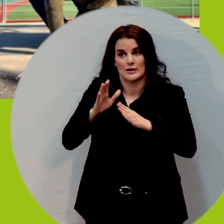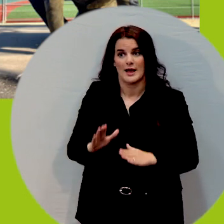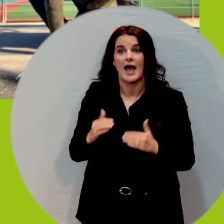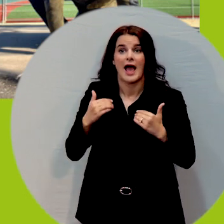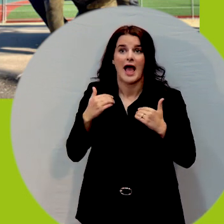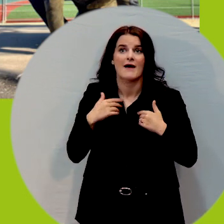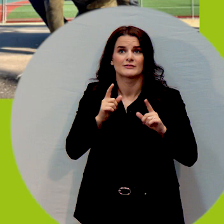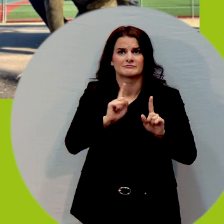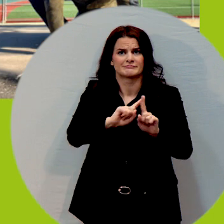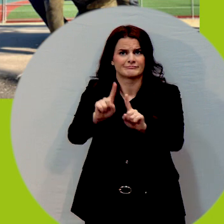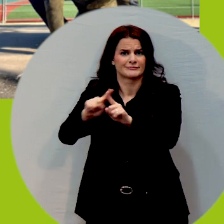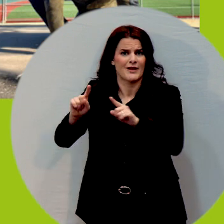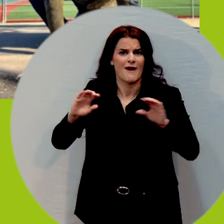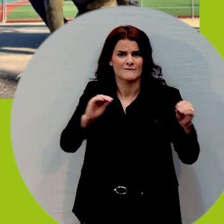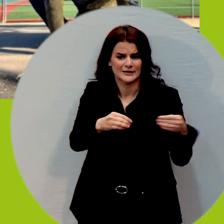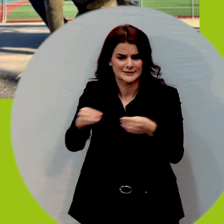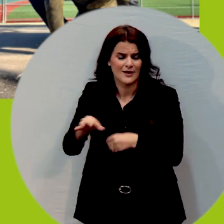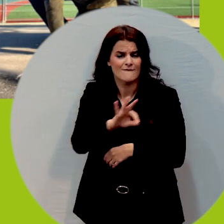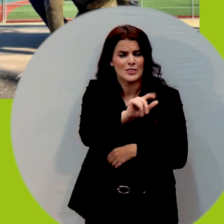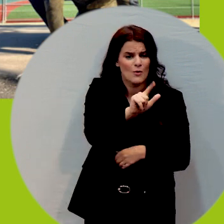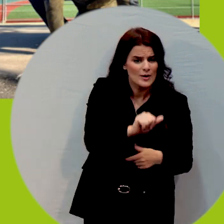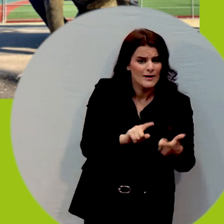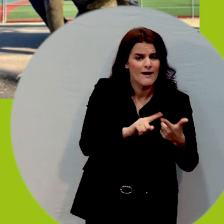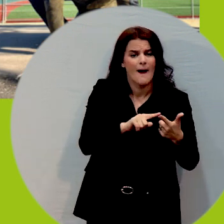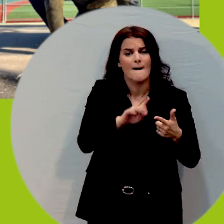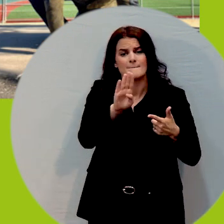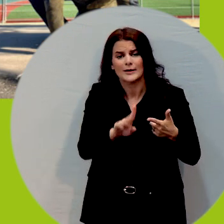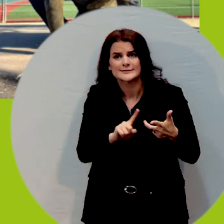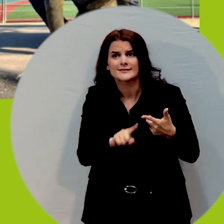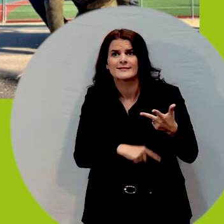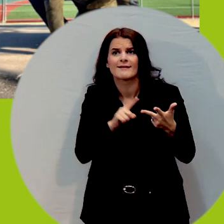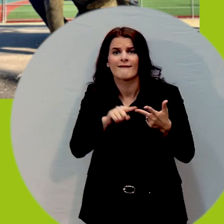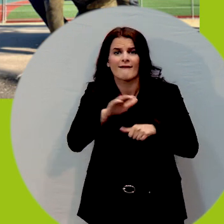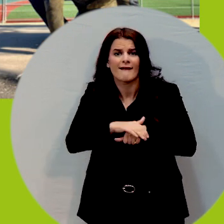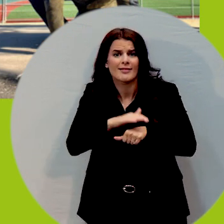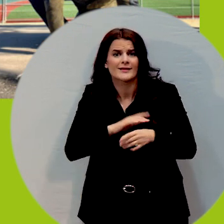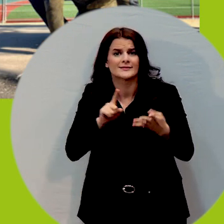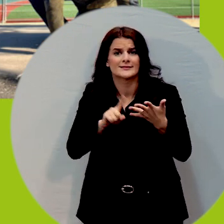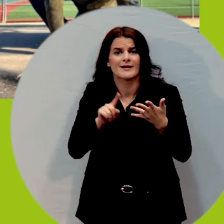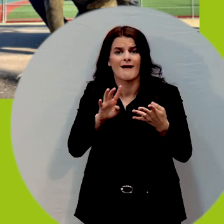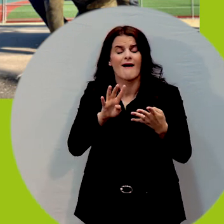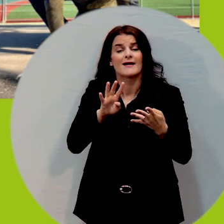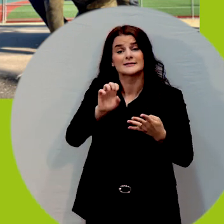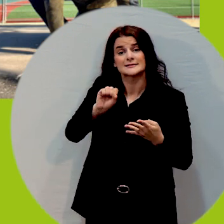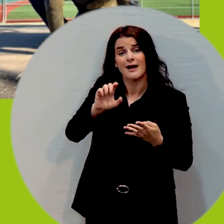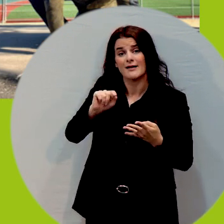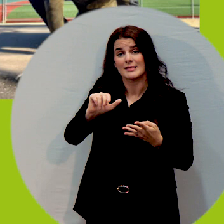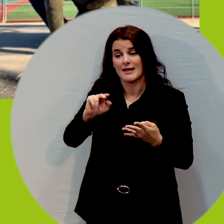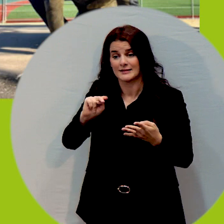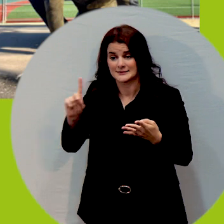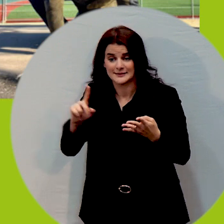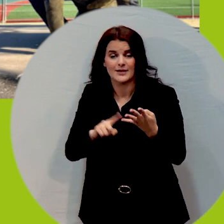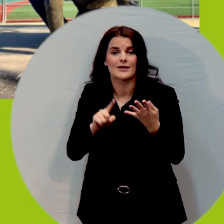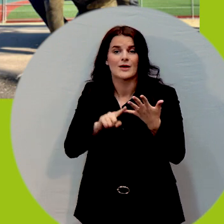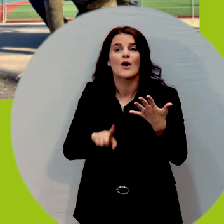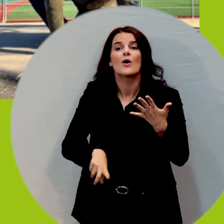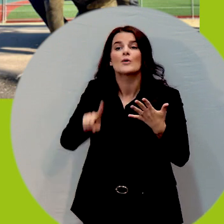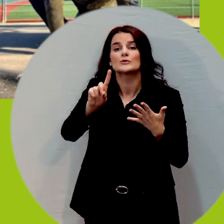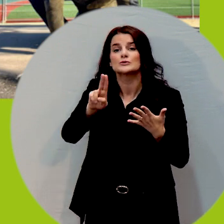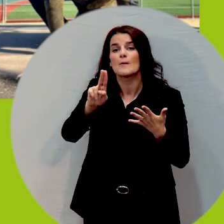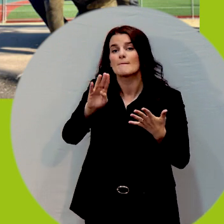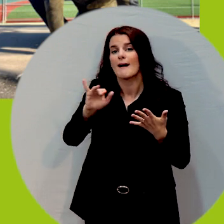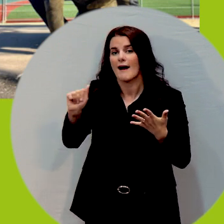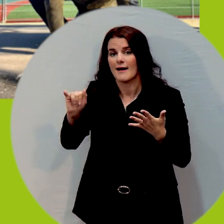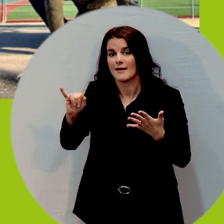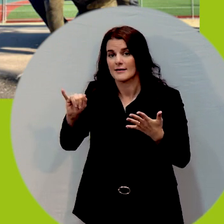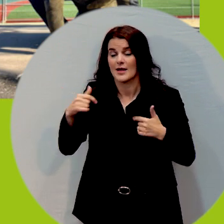Florida, Boston, England, Scotland and in Dubai. What's unique about our firm is that we